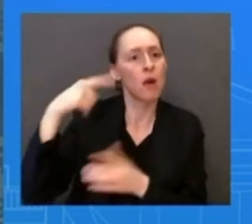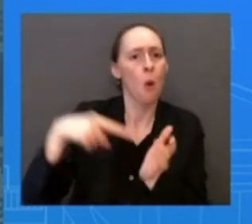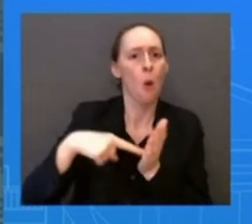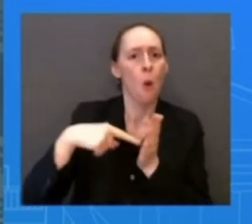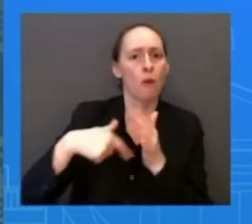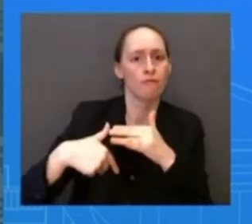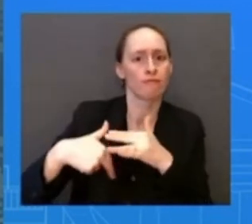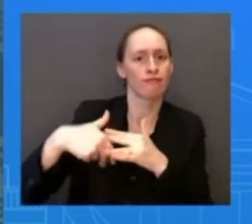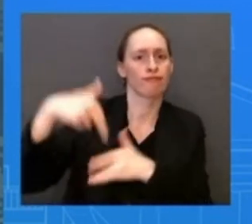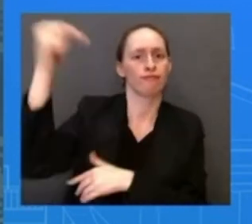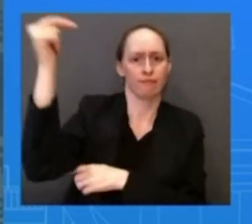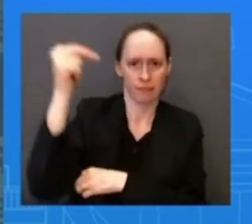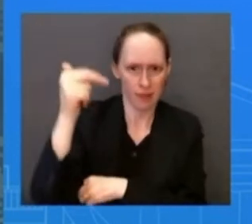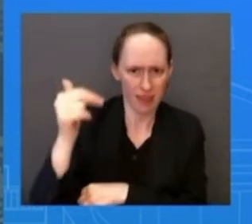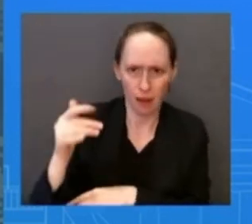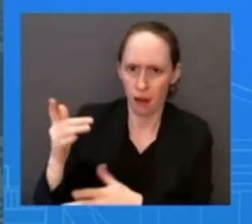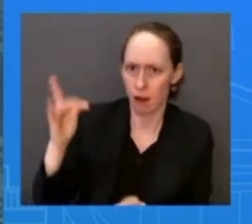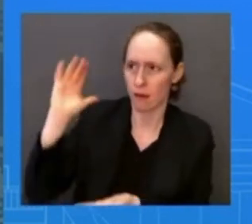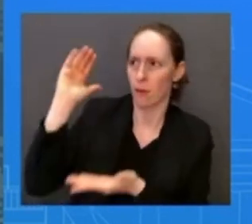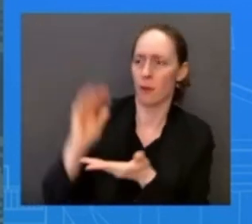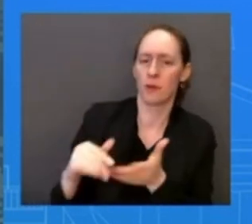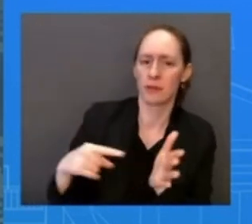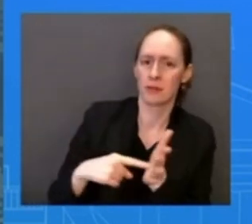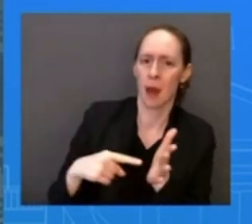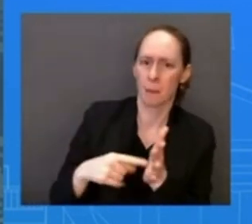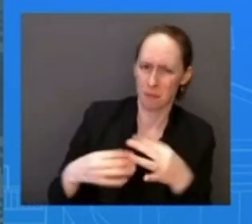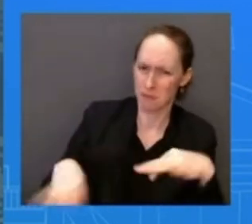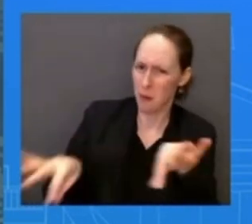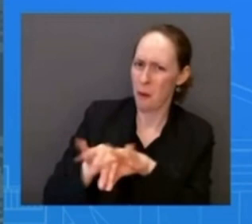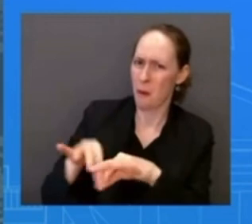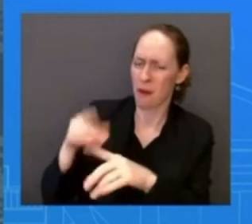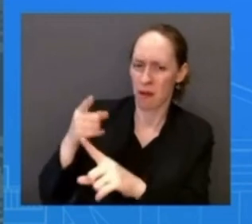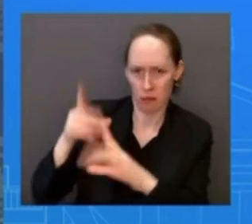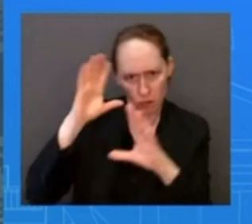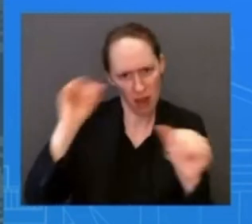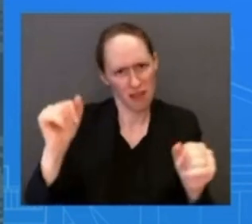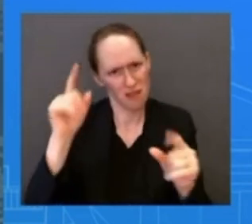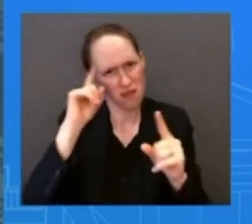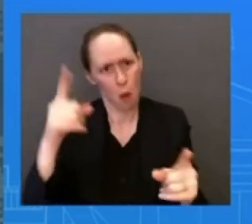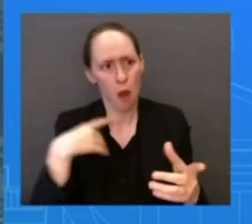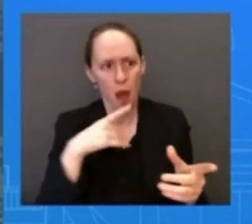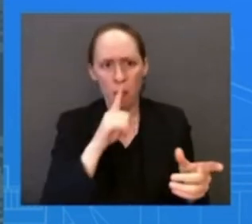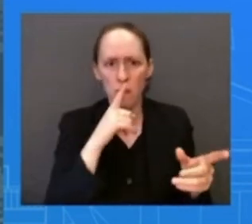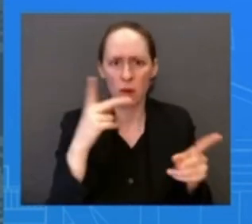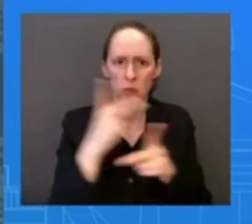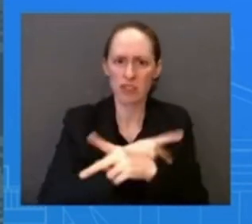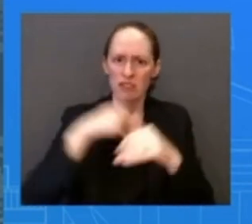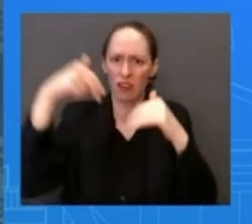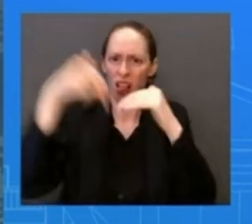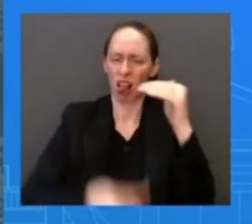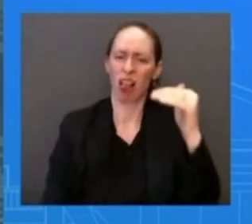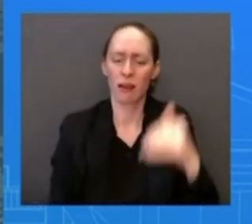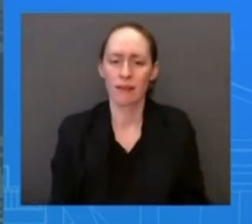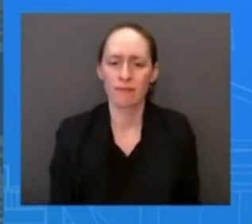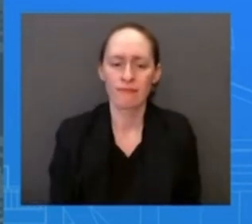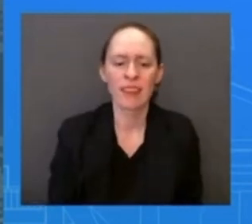that we are not adding to our deficit. And that shows how fiscally responsible this president is. I got to keep going. Go ahead, April.